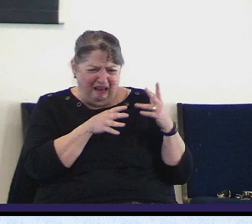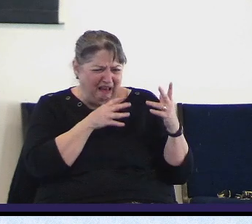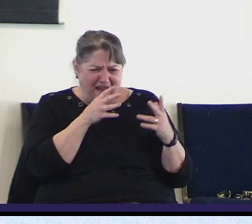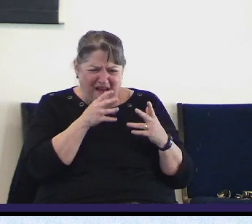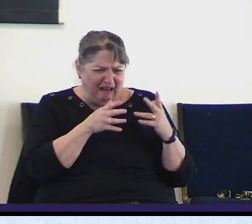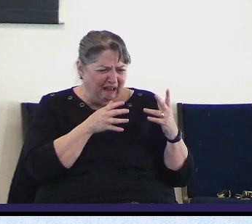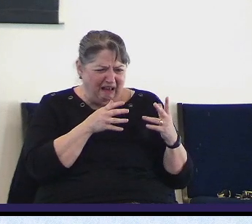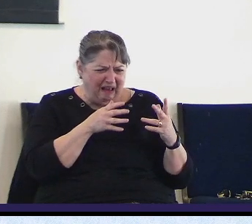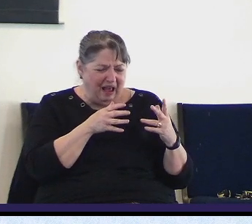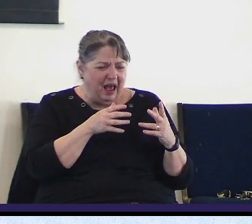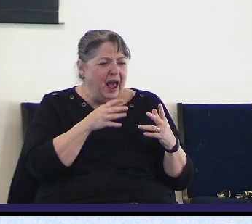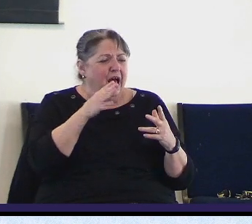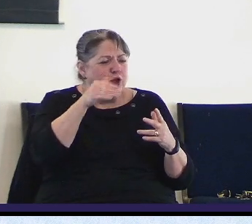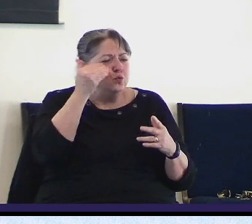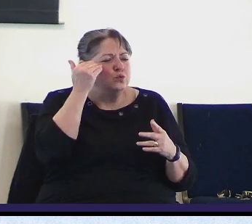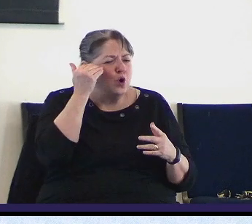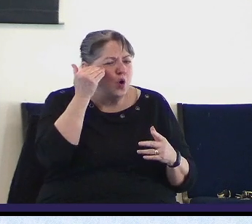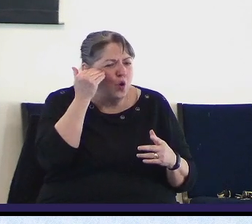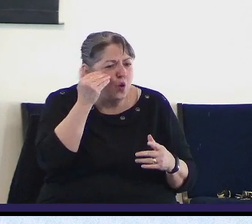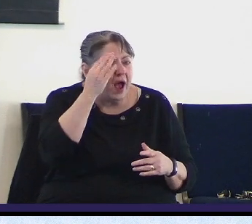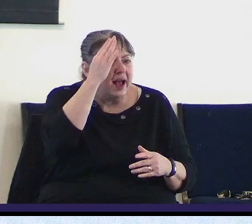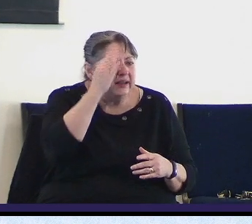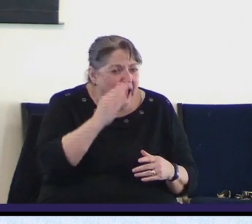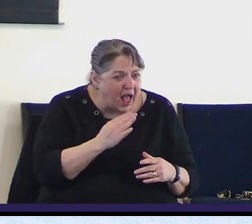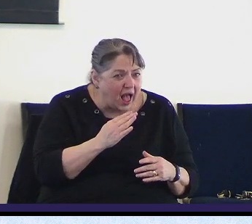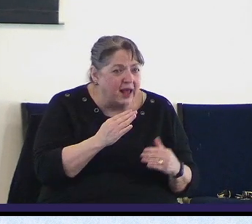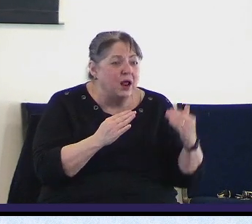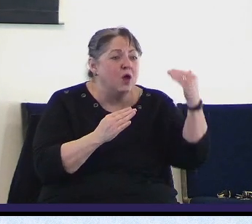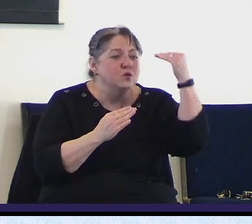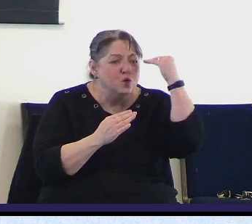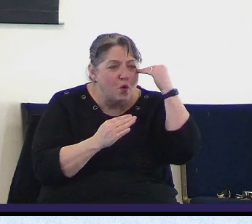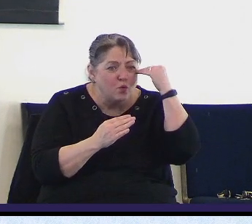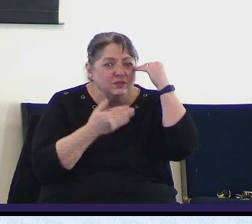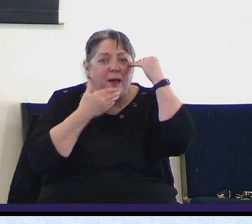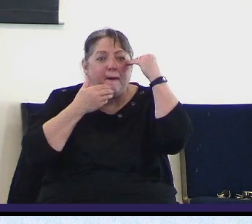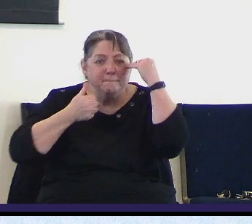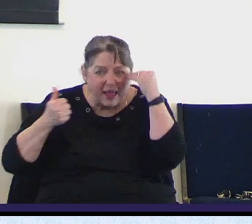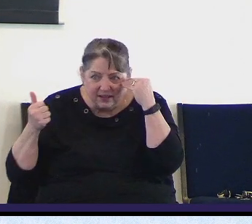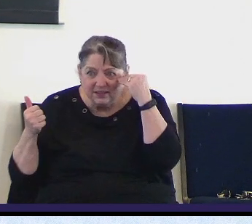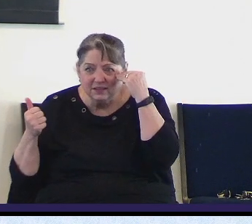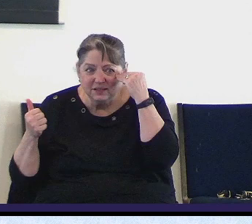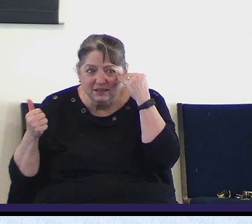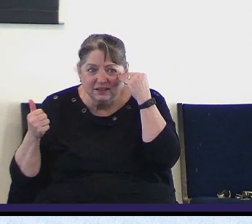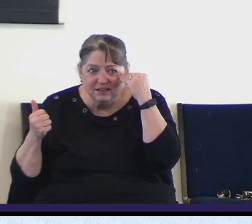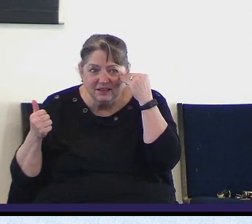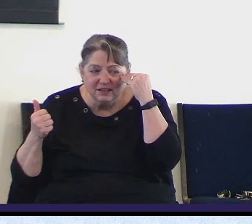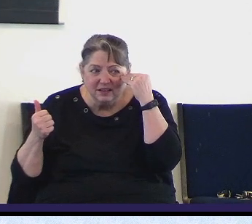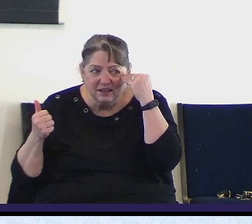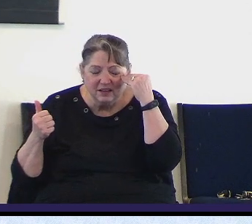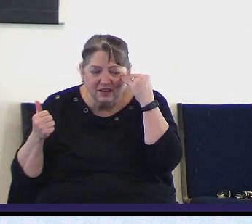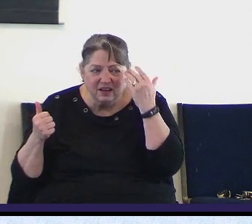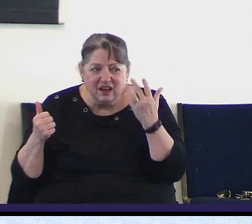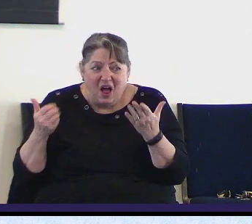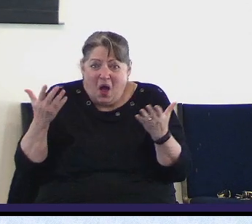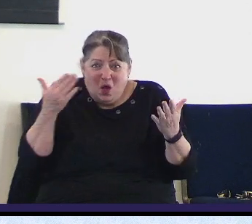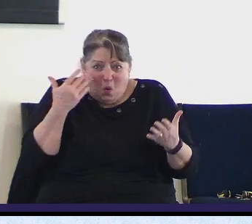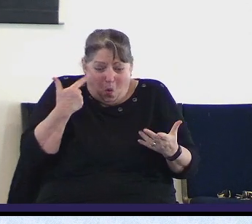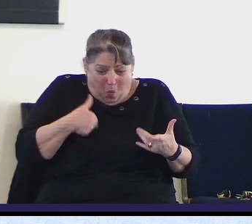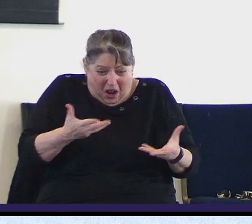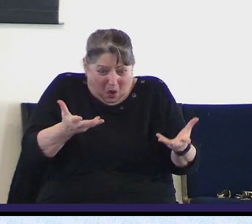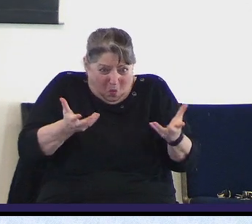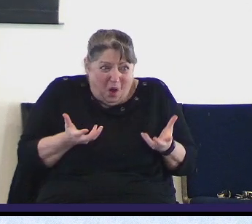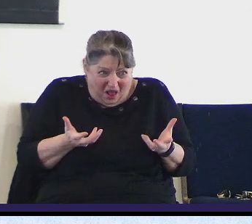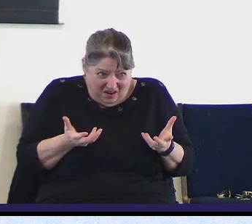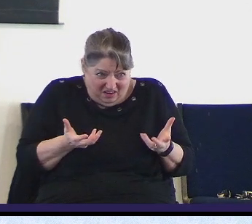consolation is knowing that he knows what's best knowing what I want and saying Lord this is what I